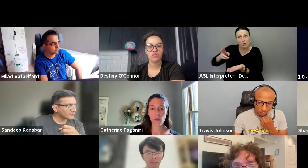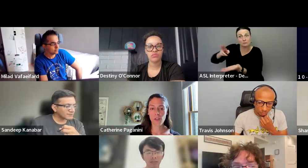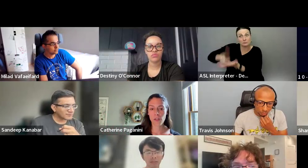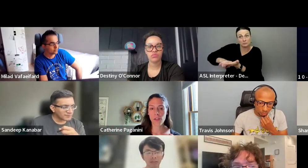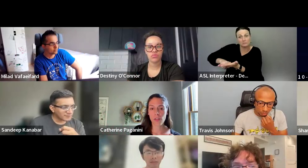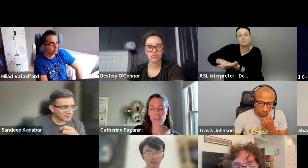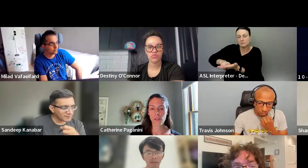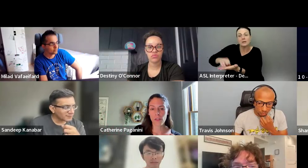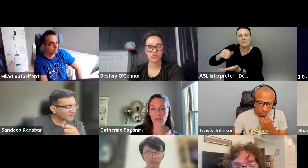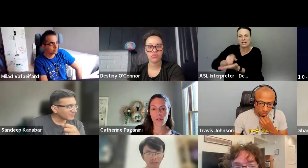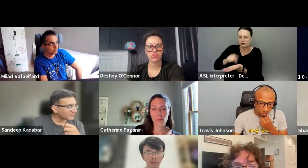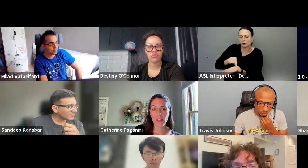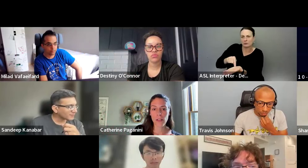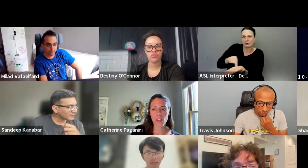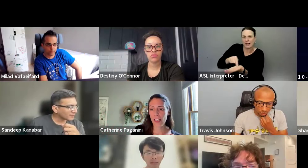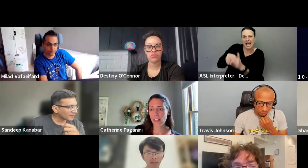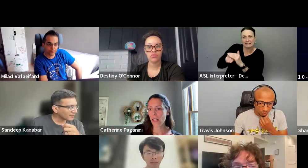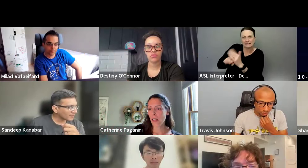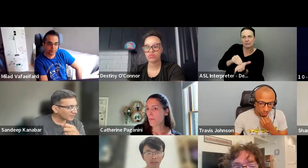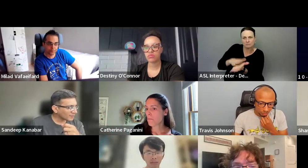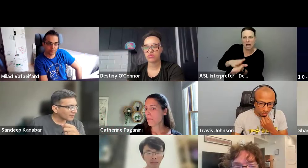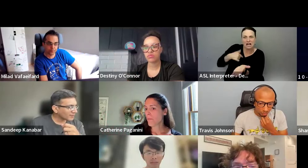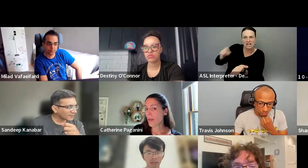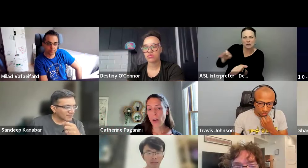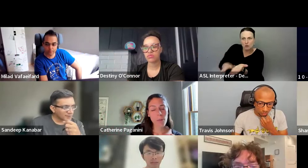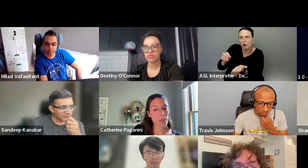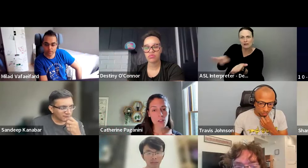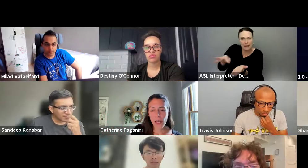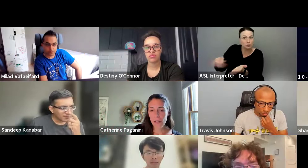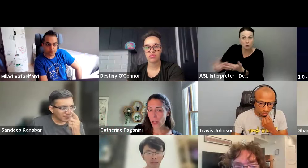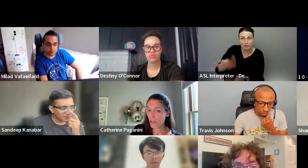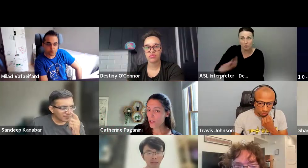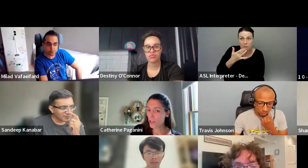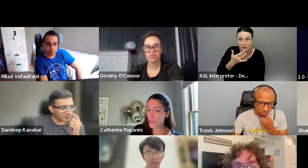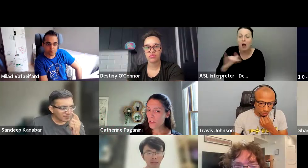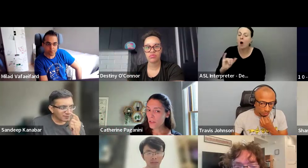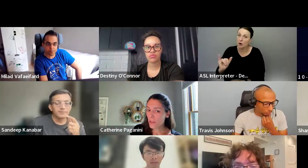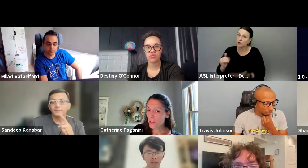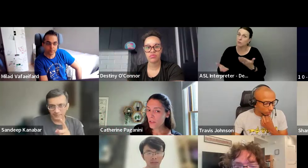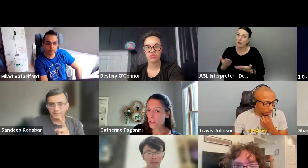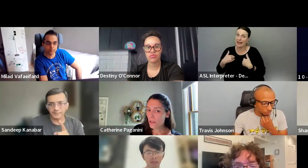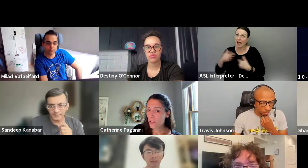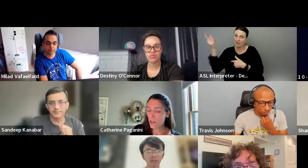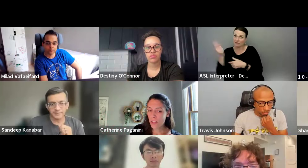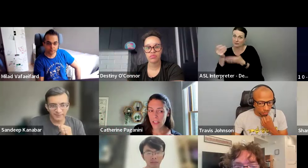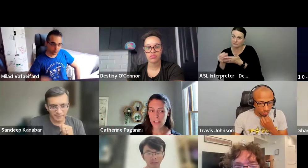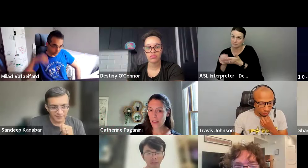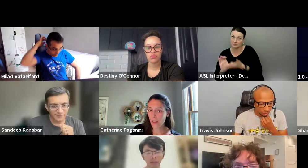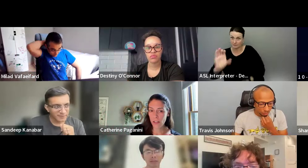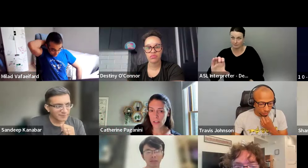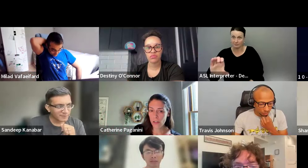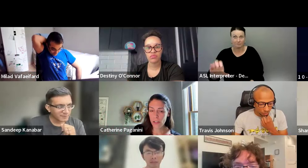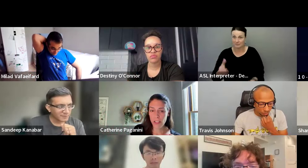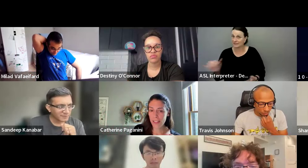make sure you're, you're mentioning that they probably also have scholarships just